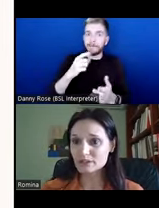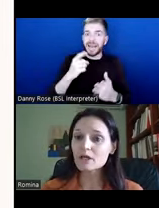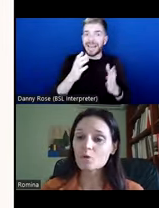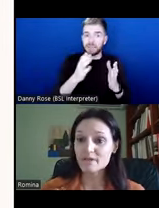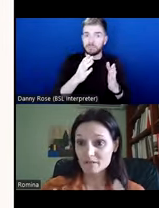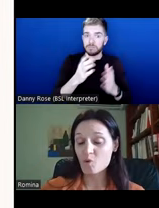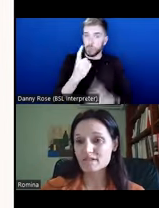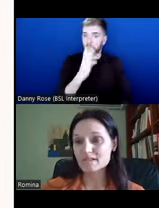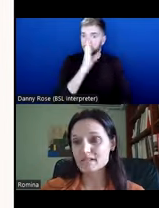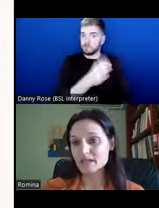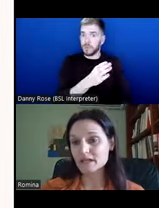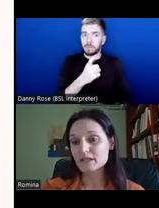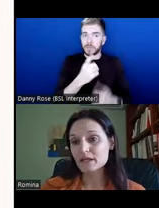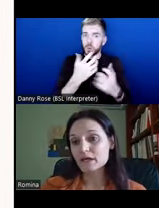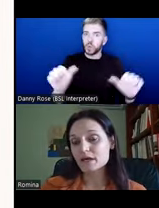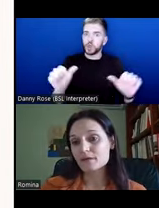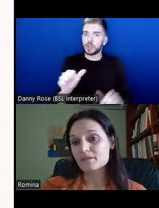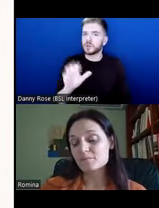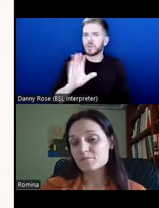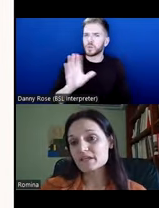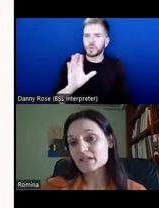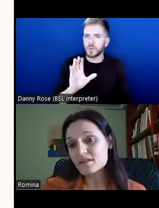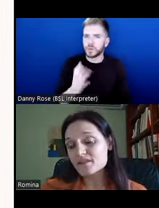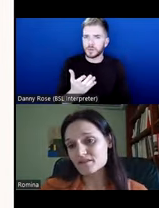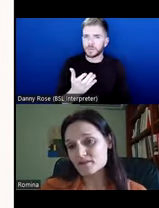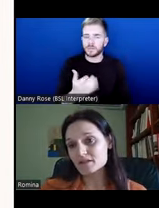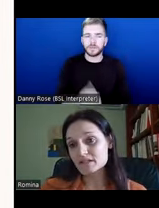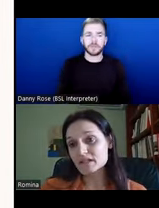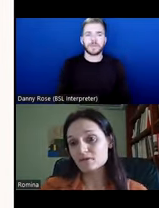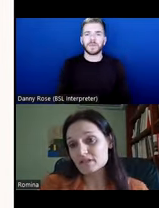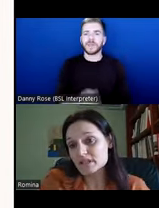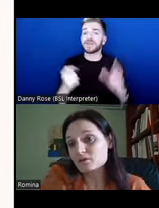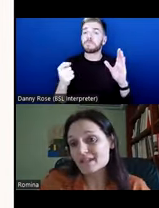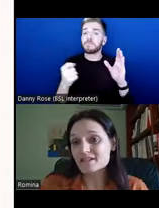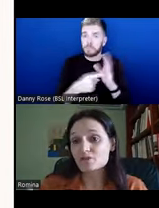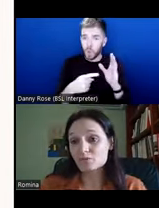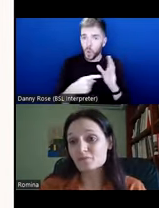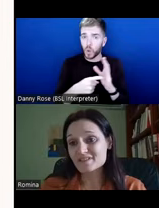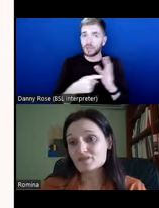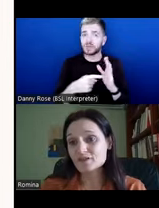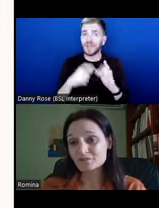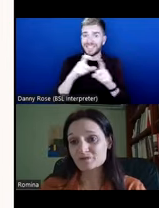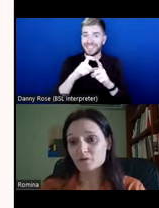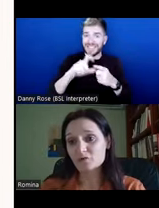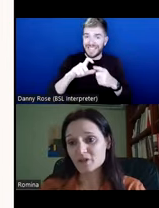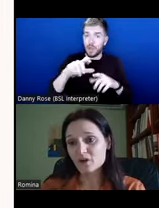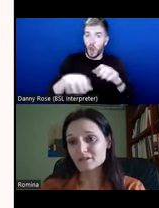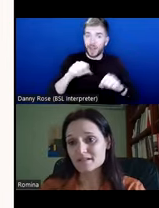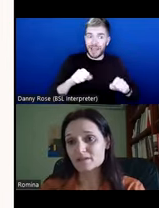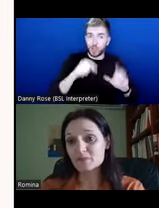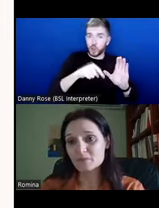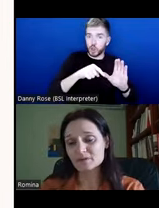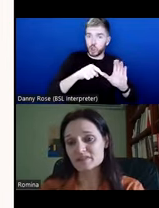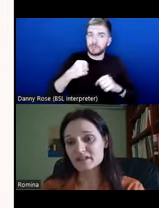solution. What is important is that the ethos that the decolonization movement started from former